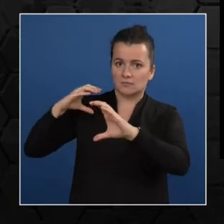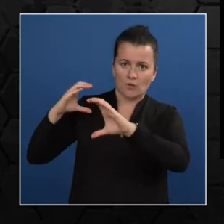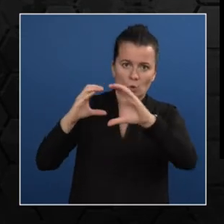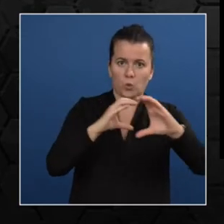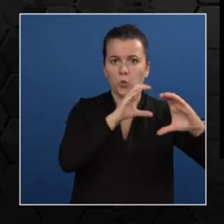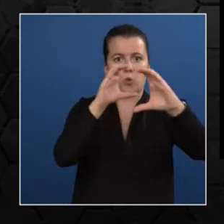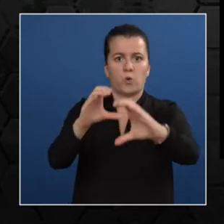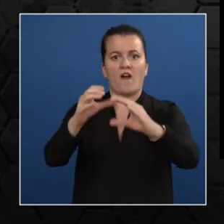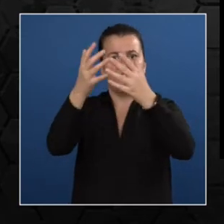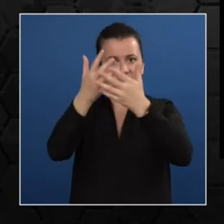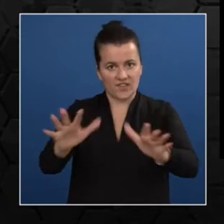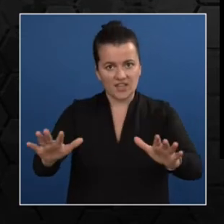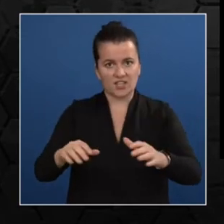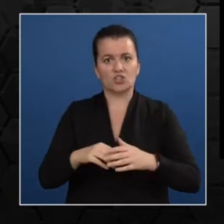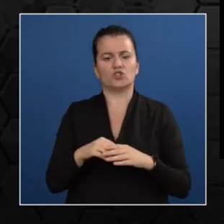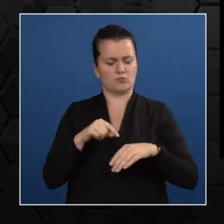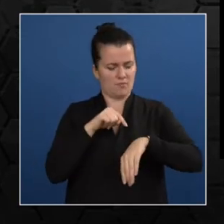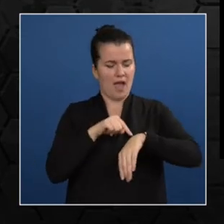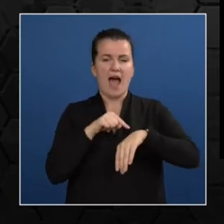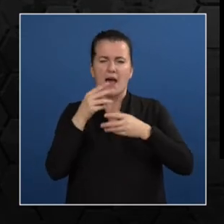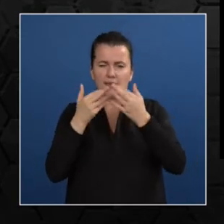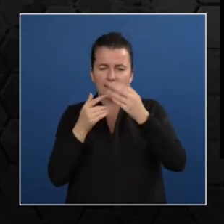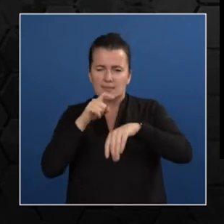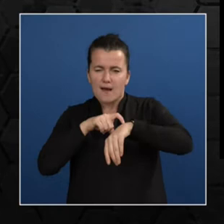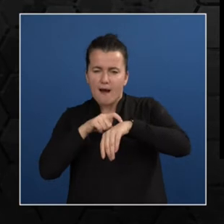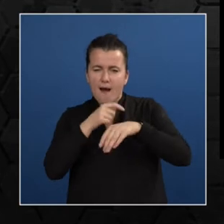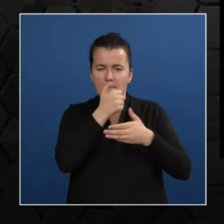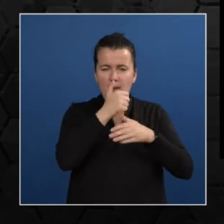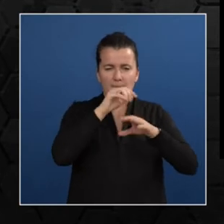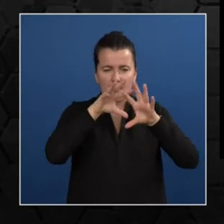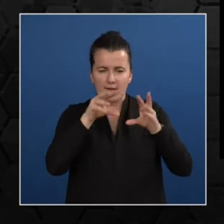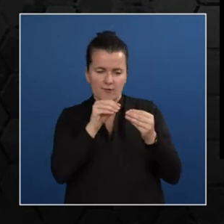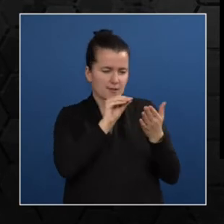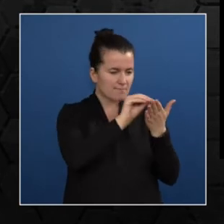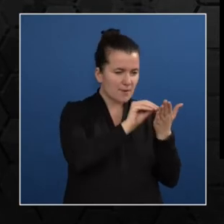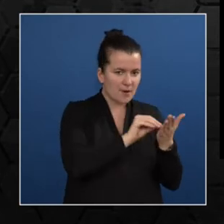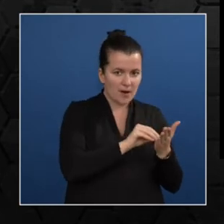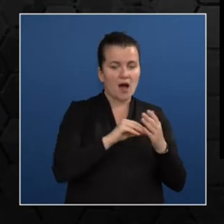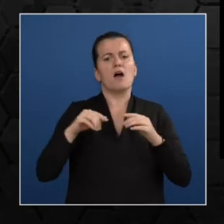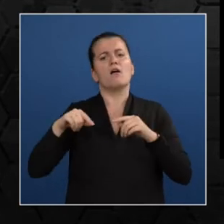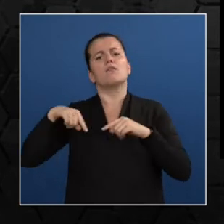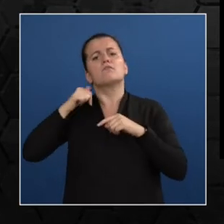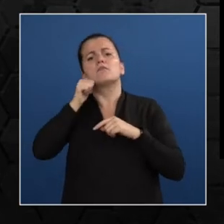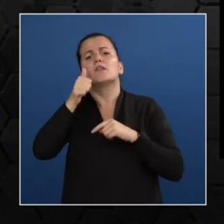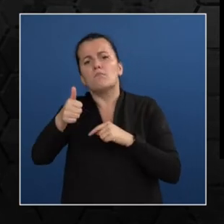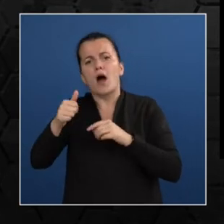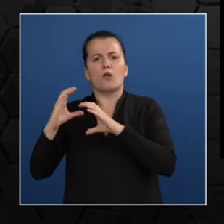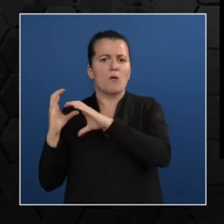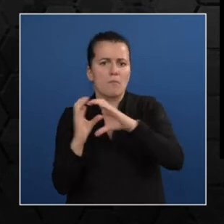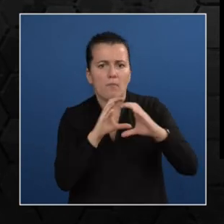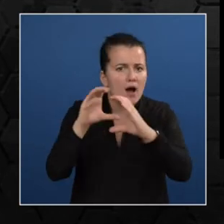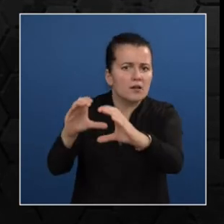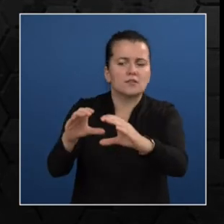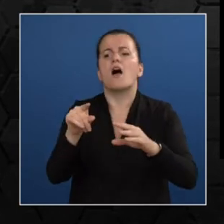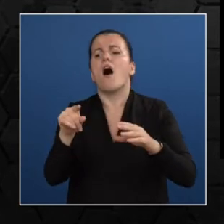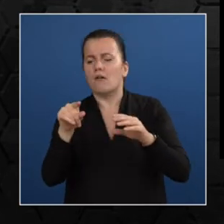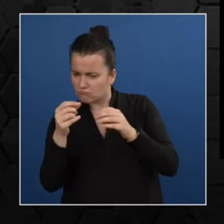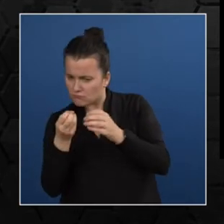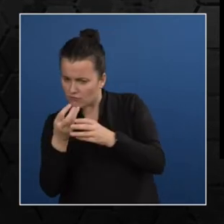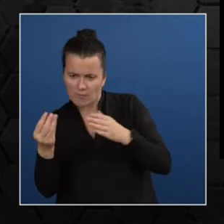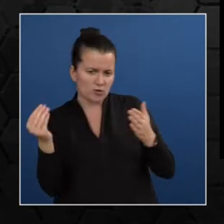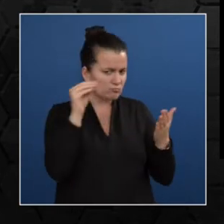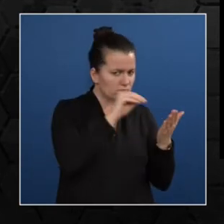to what at what place should the bus be reaching. So as to reach the destination in the given time,